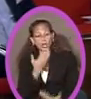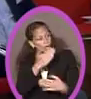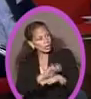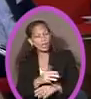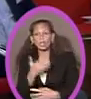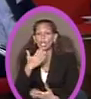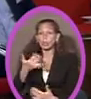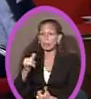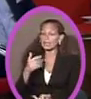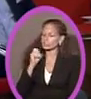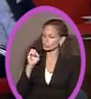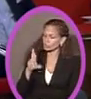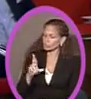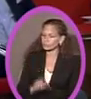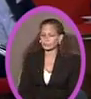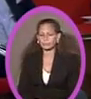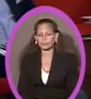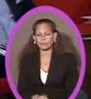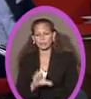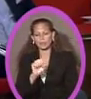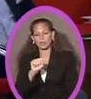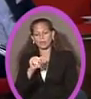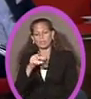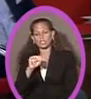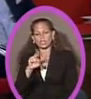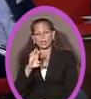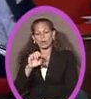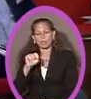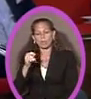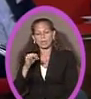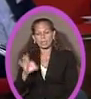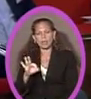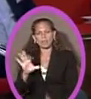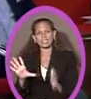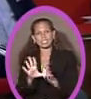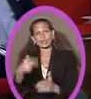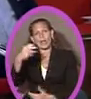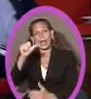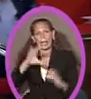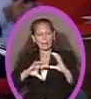Well played, sir. Sean Betal, Ferguson, Senior High Chemistry.